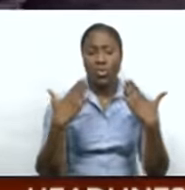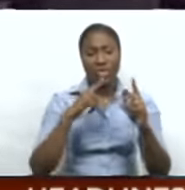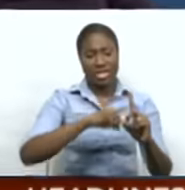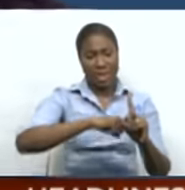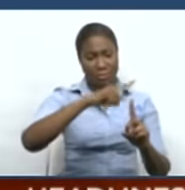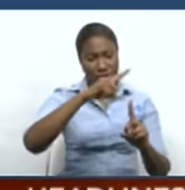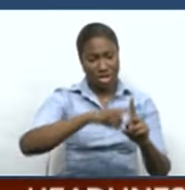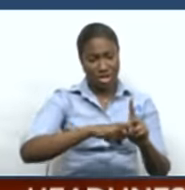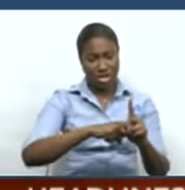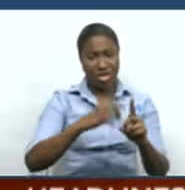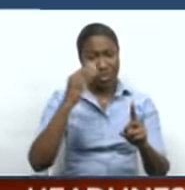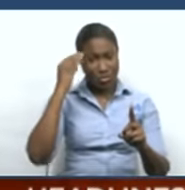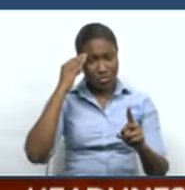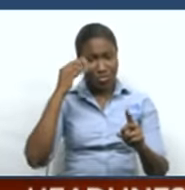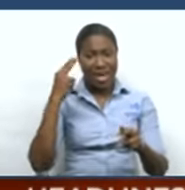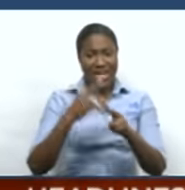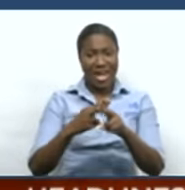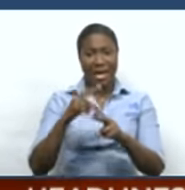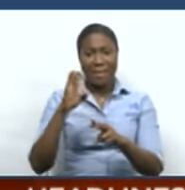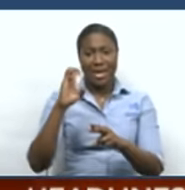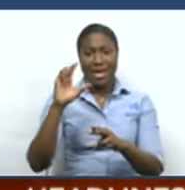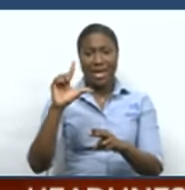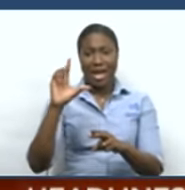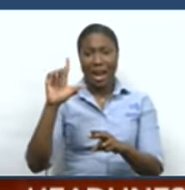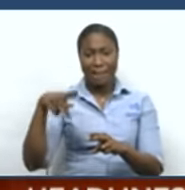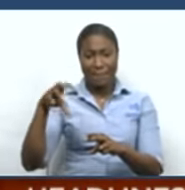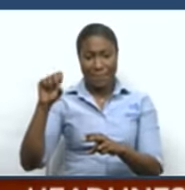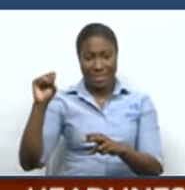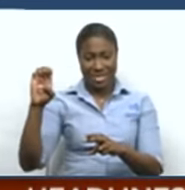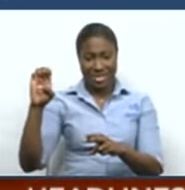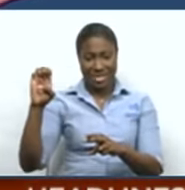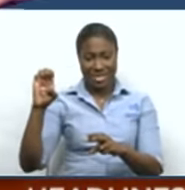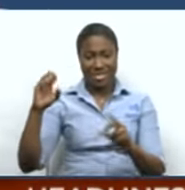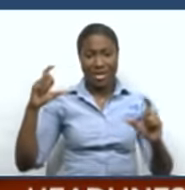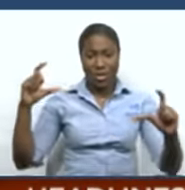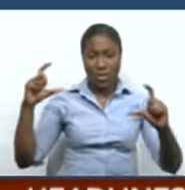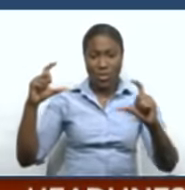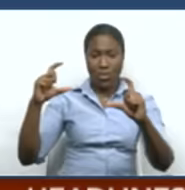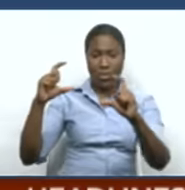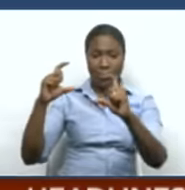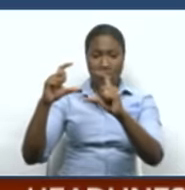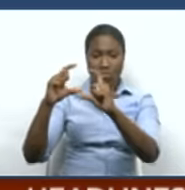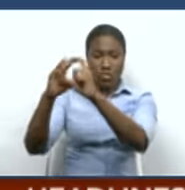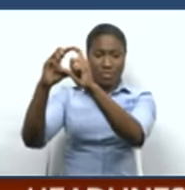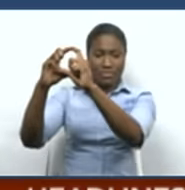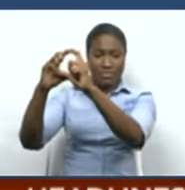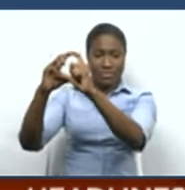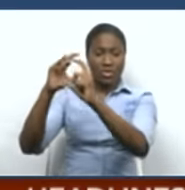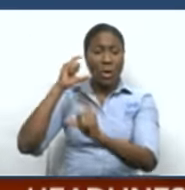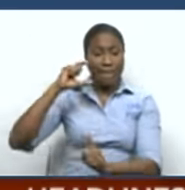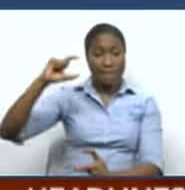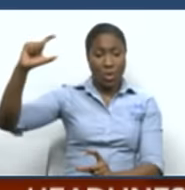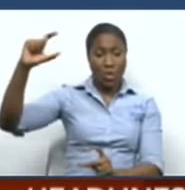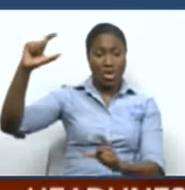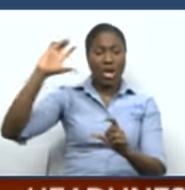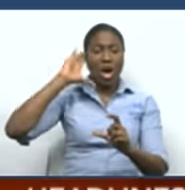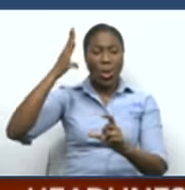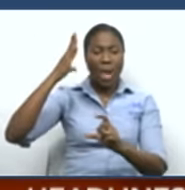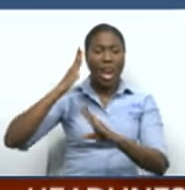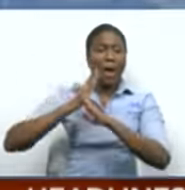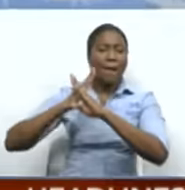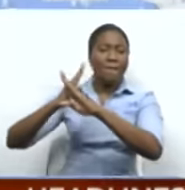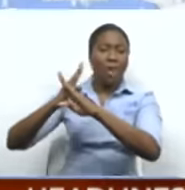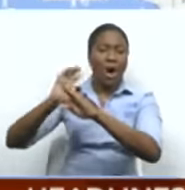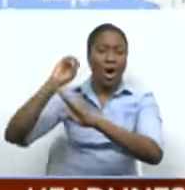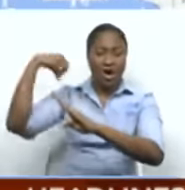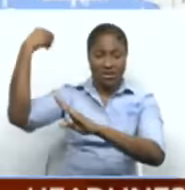have this eclipse that is going on this weekend. It starts tomorrow. That's where the moon is actually going to be blocking some of the sun rays. And